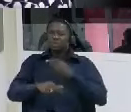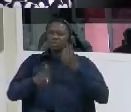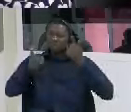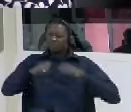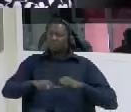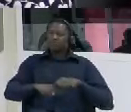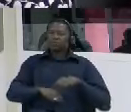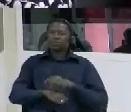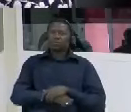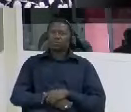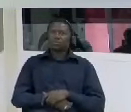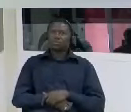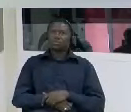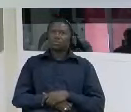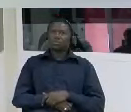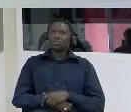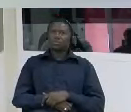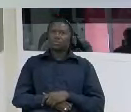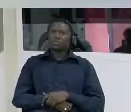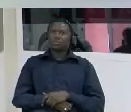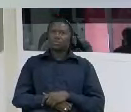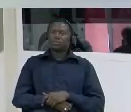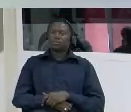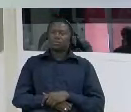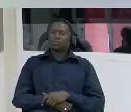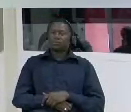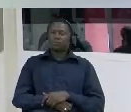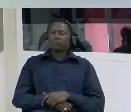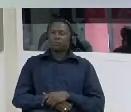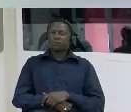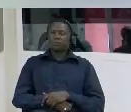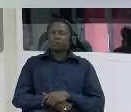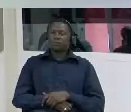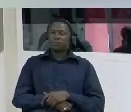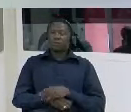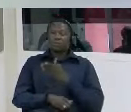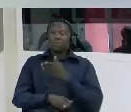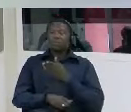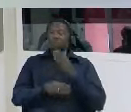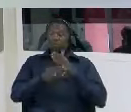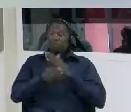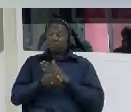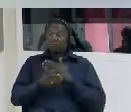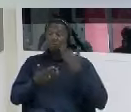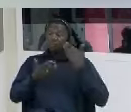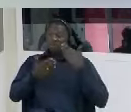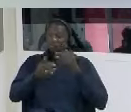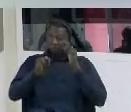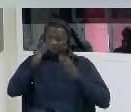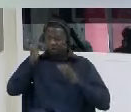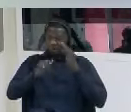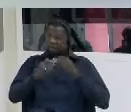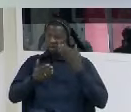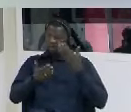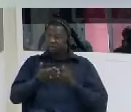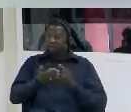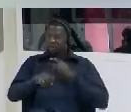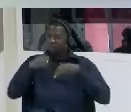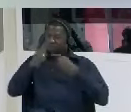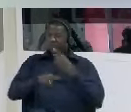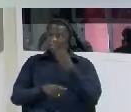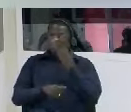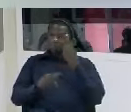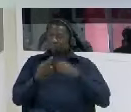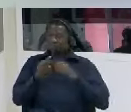arise this was nearly before we complete our before the end of our judgment was three months before judgment